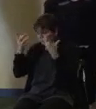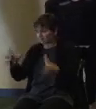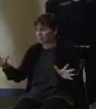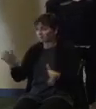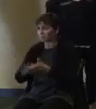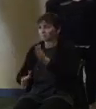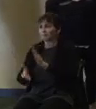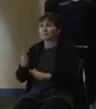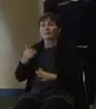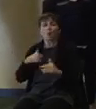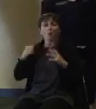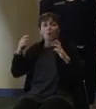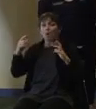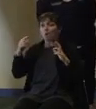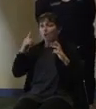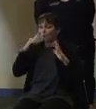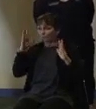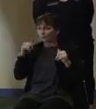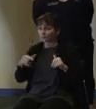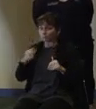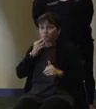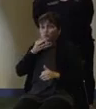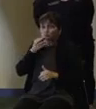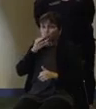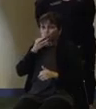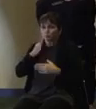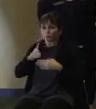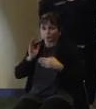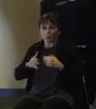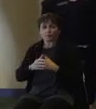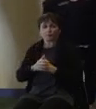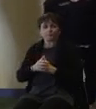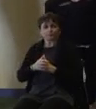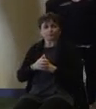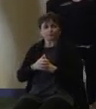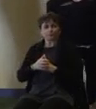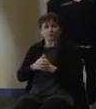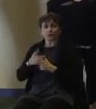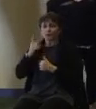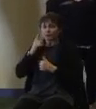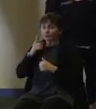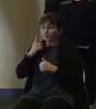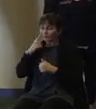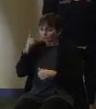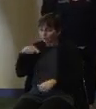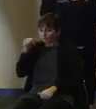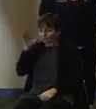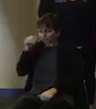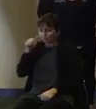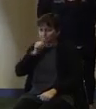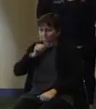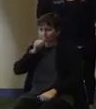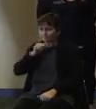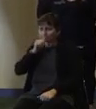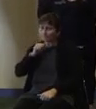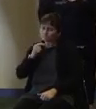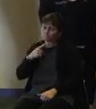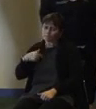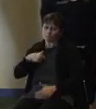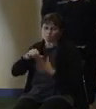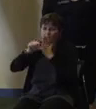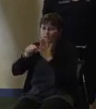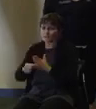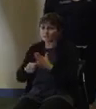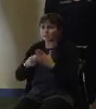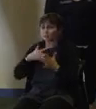which hopefully will be sooner than later. As far as maintaining vigilance, we want to make sure we highlight again always we're concerned